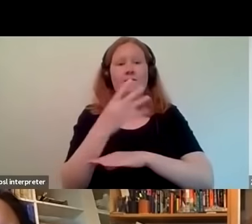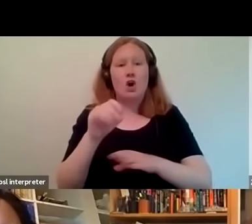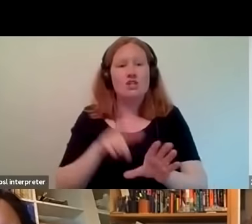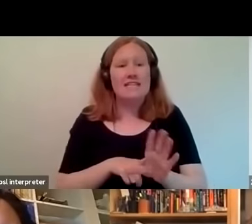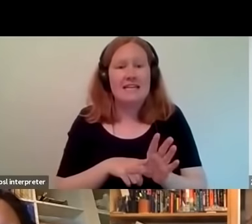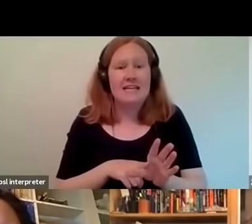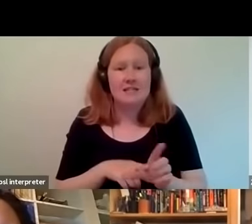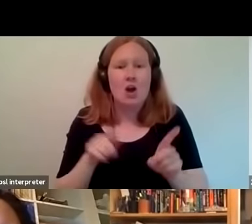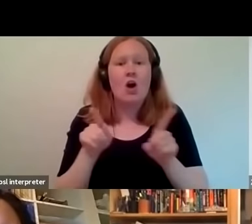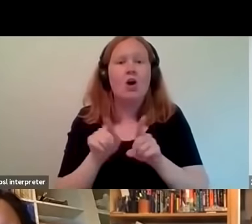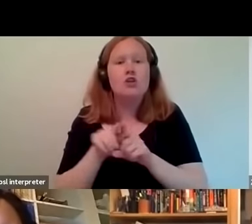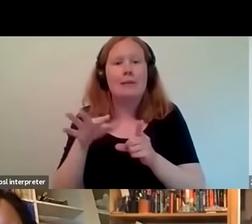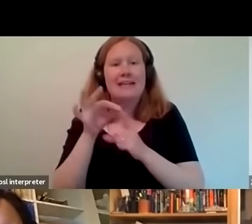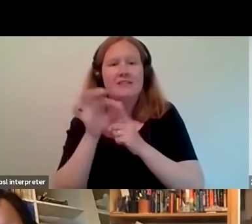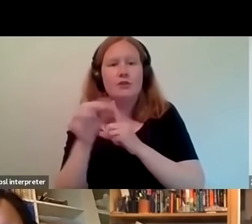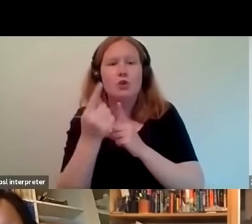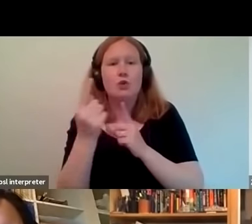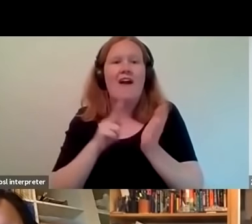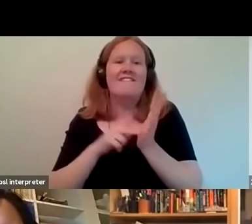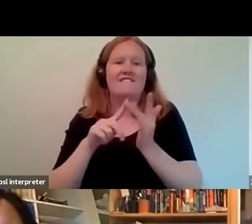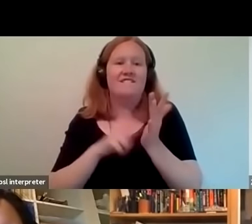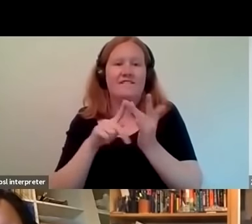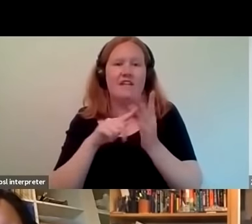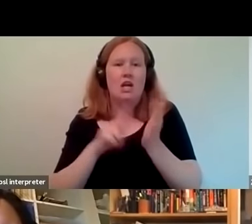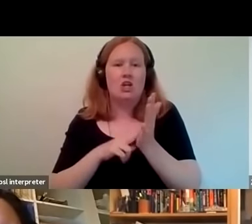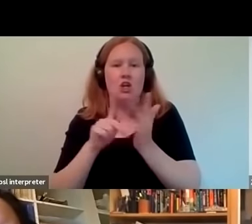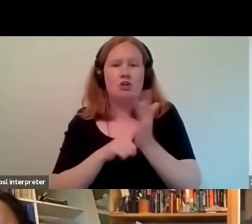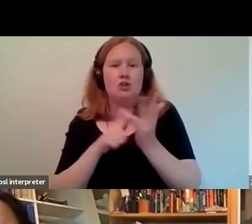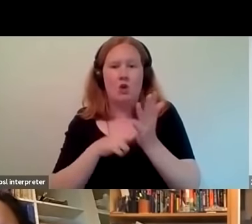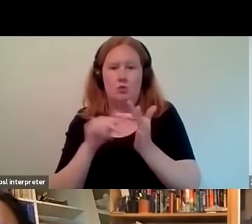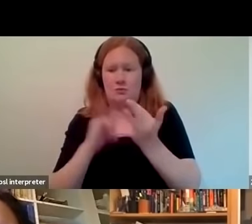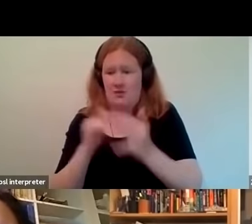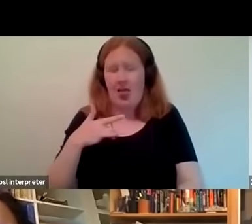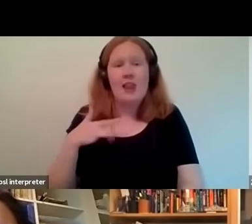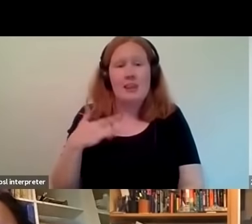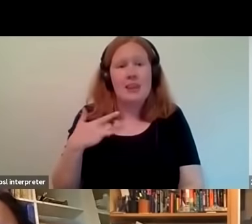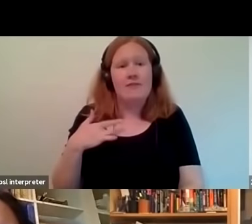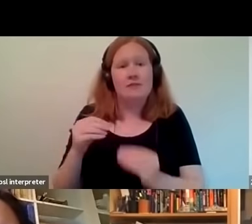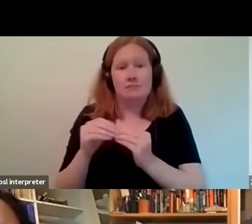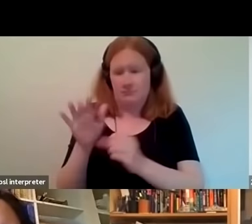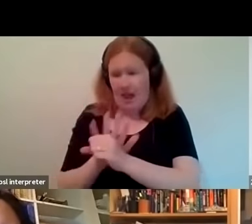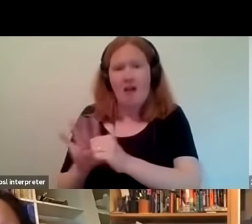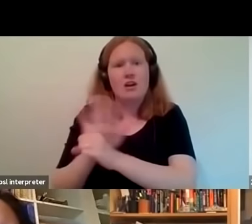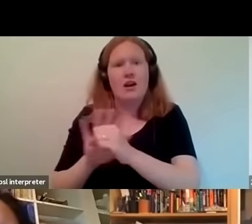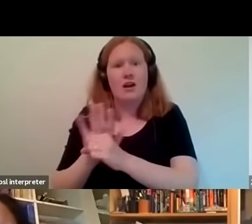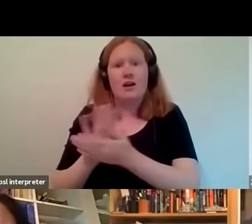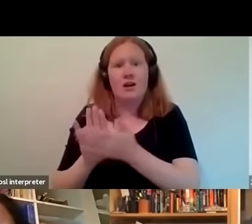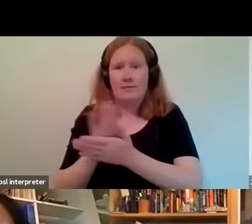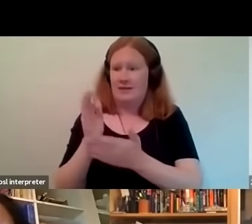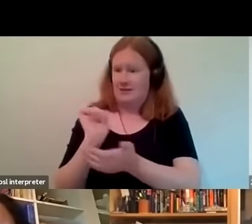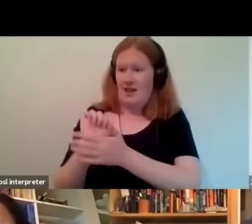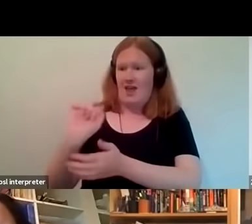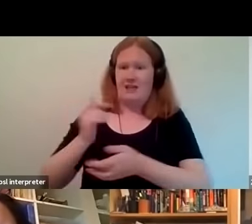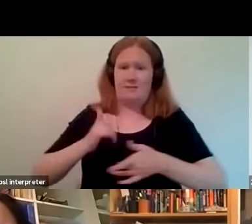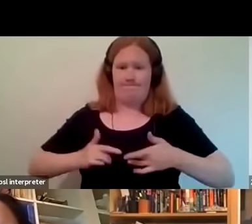vivian jones who again is a reggae pioneer legend who lives in the borough and there's many voices like vivian that are in the archive